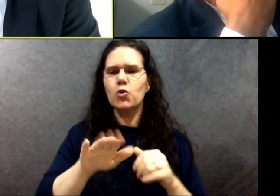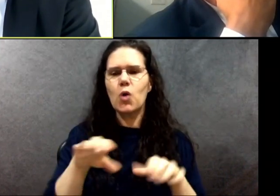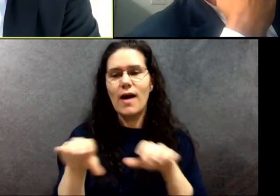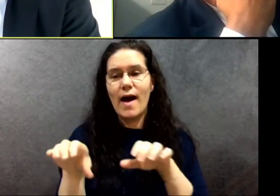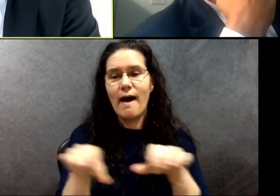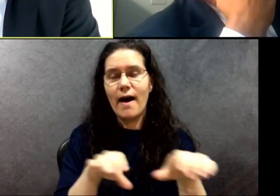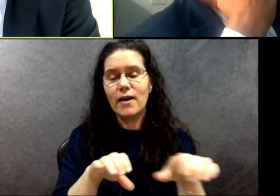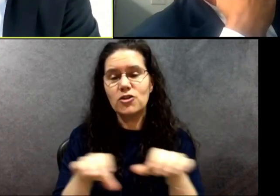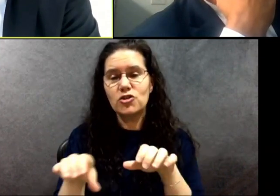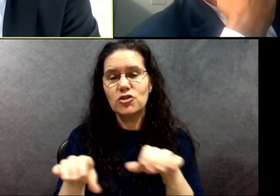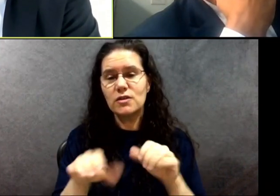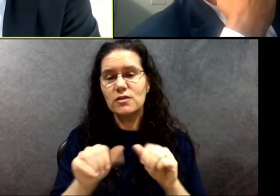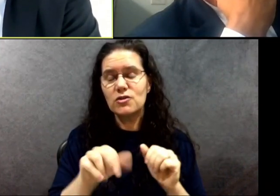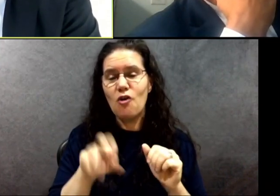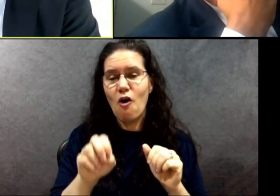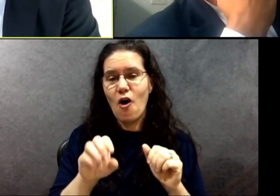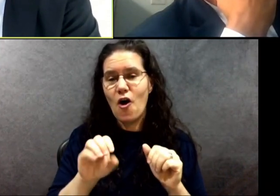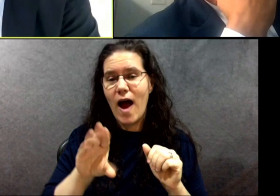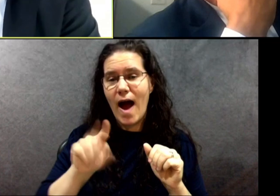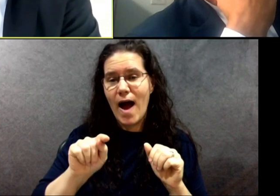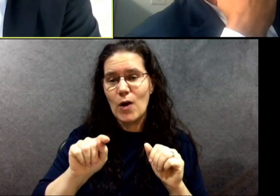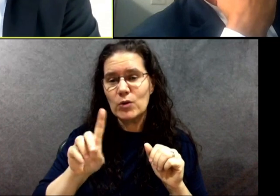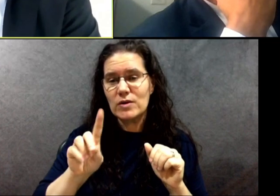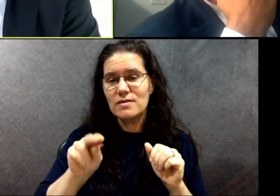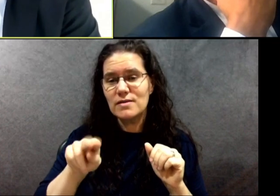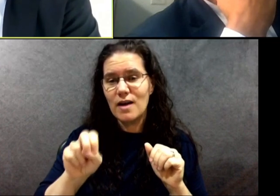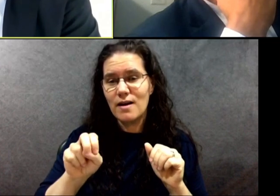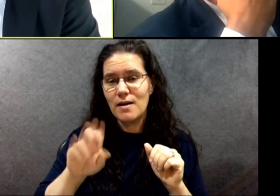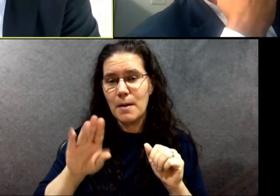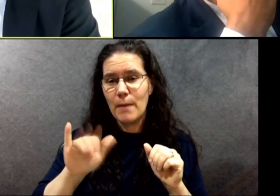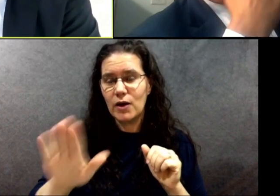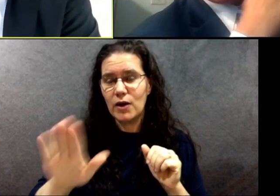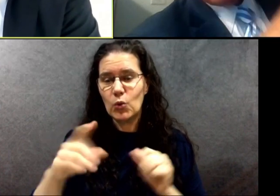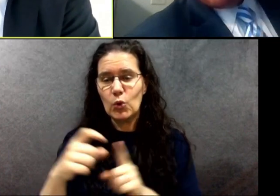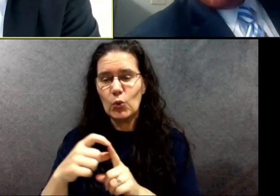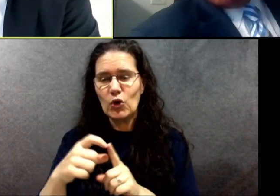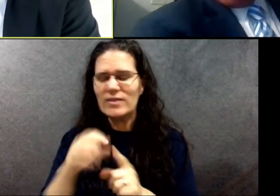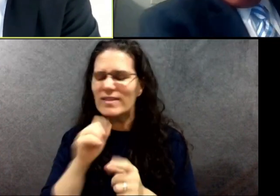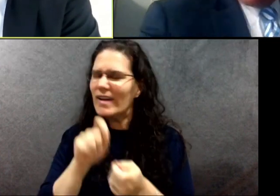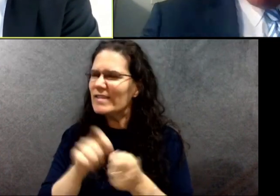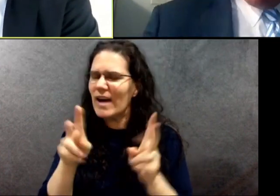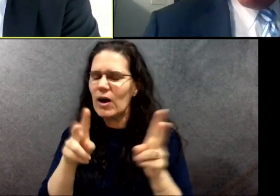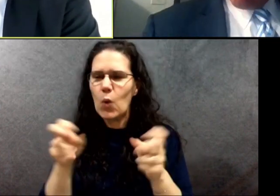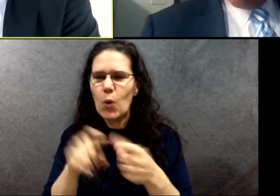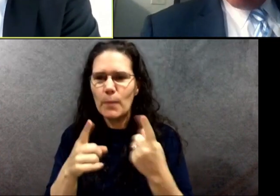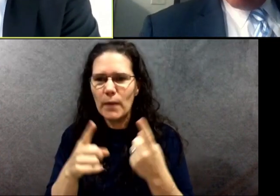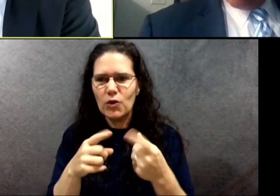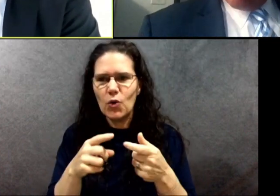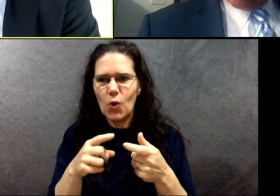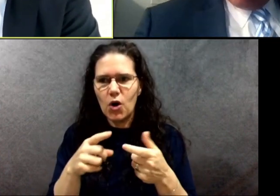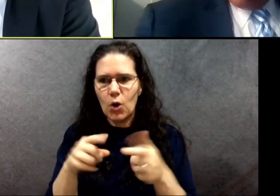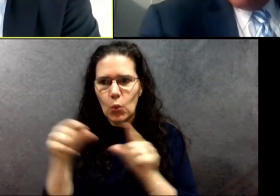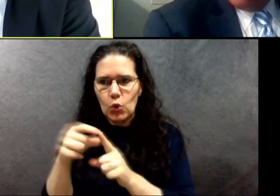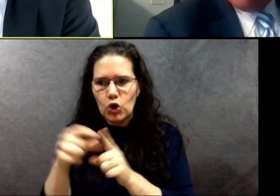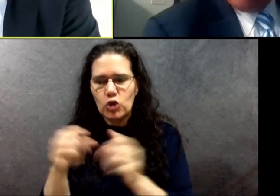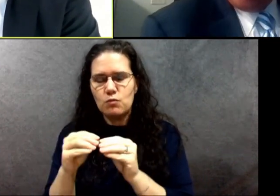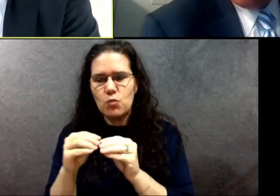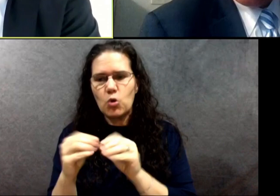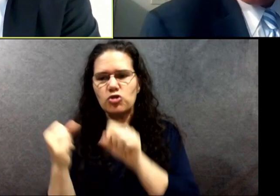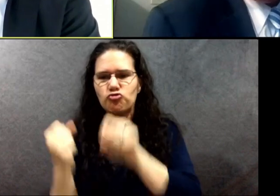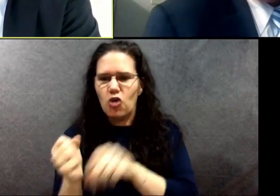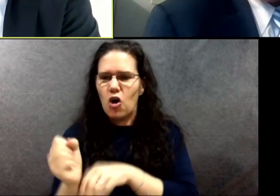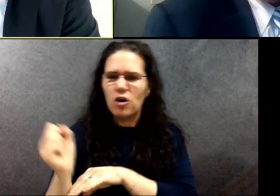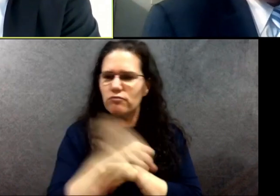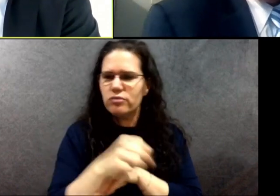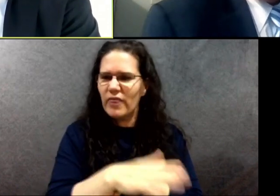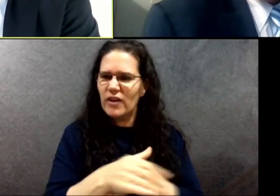outdone by your words. Um, and it's not the exact quote, but I, I ask you that question to say, how can you assure